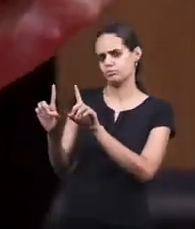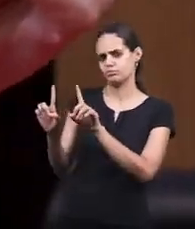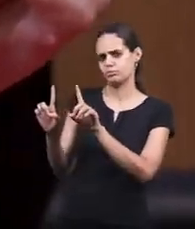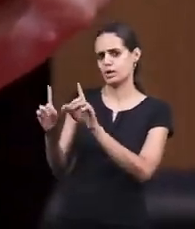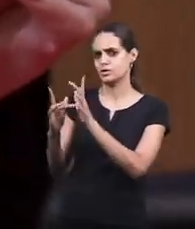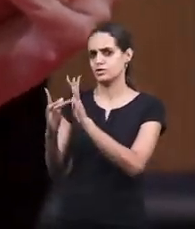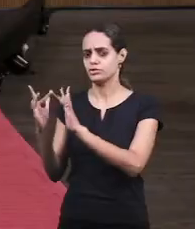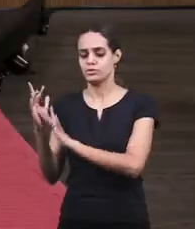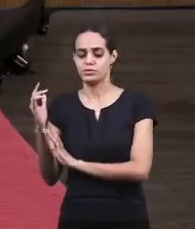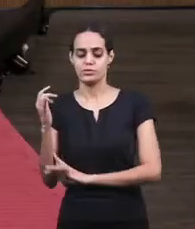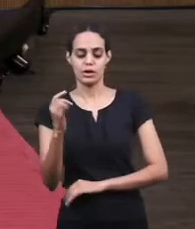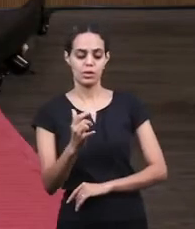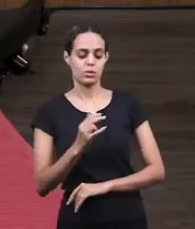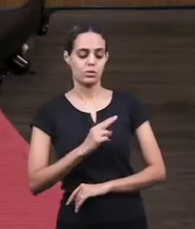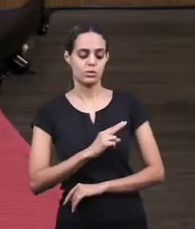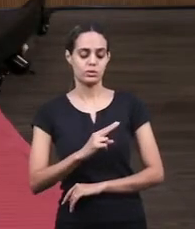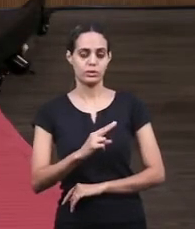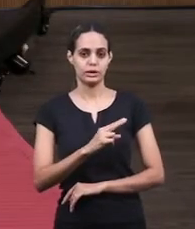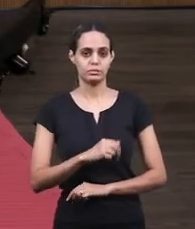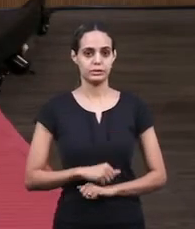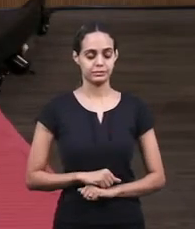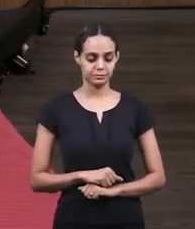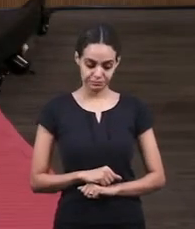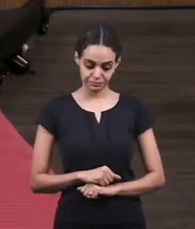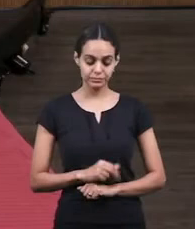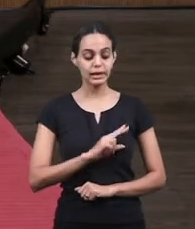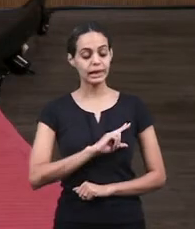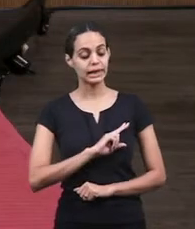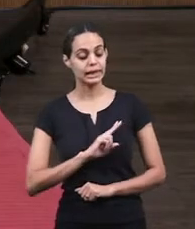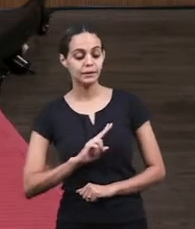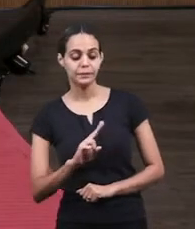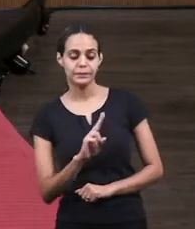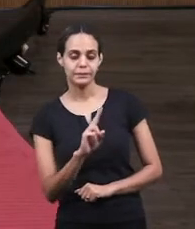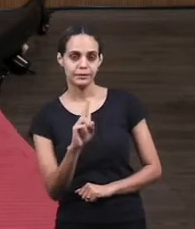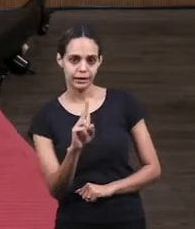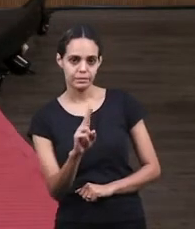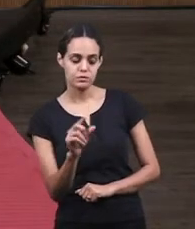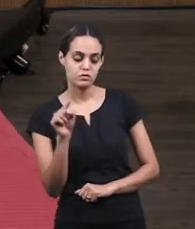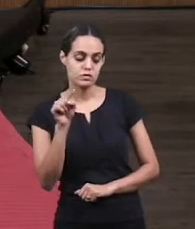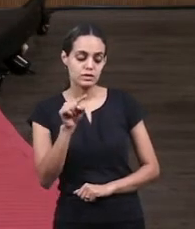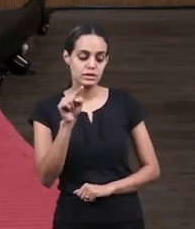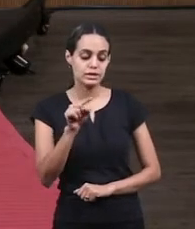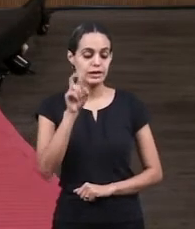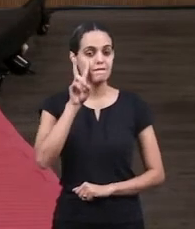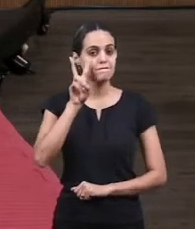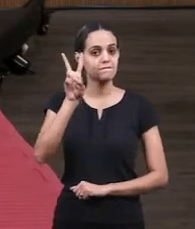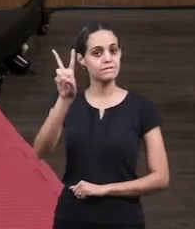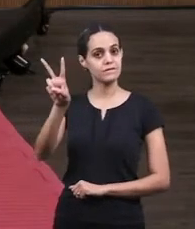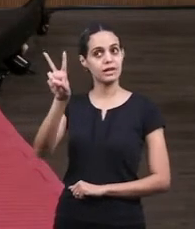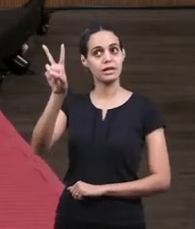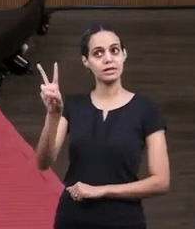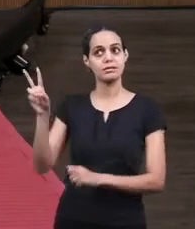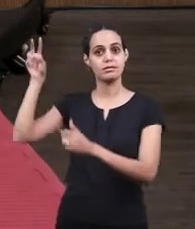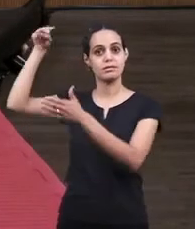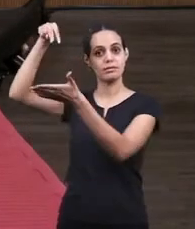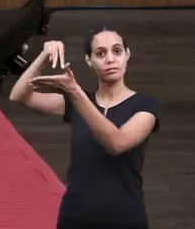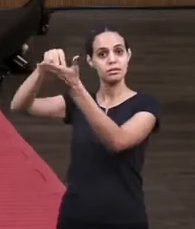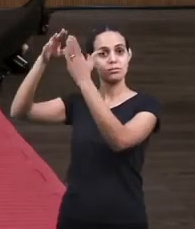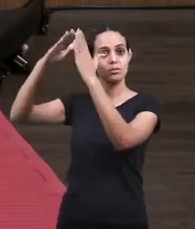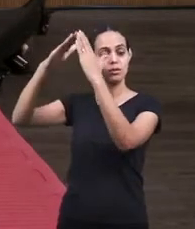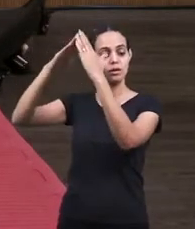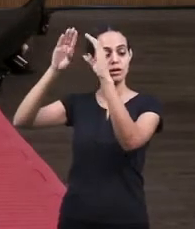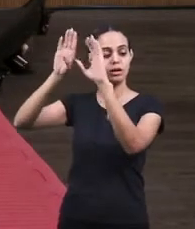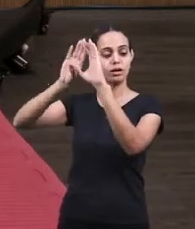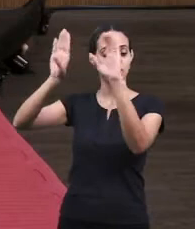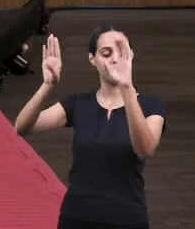said to him jesus said to him nicodemus for you to see the kingdom of god for you to live in